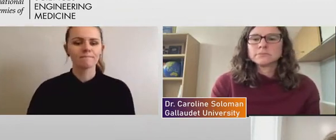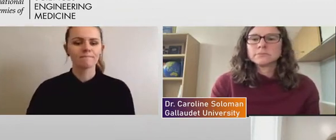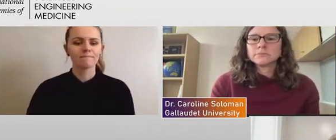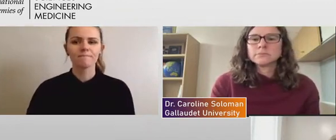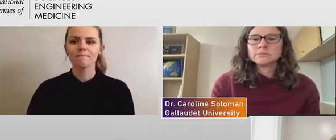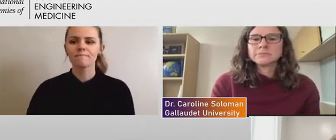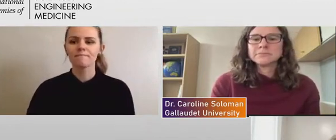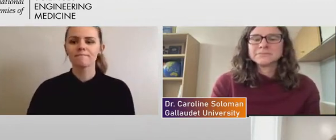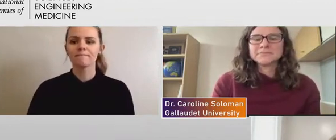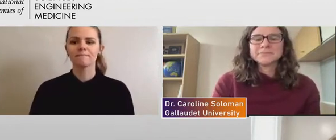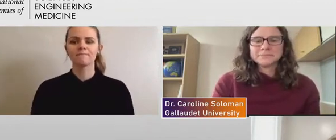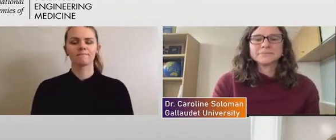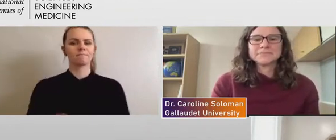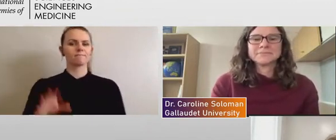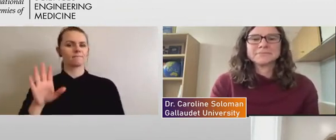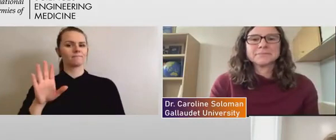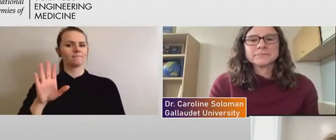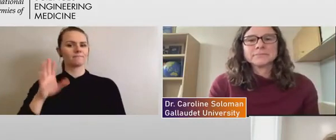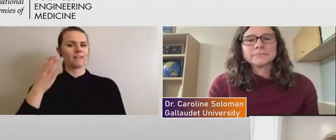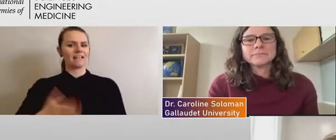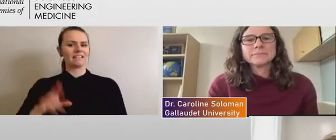This is Nils Hackinson.